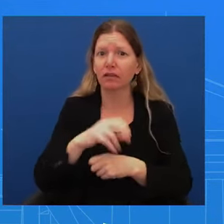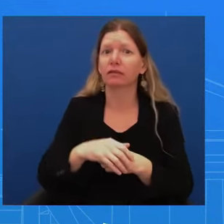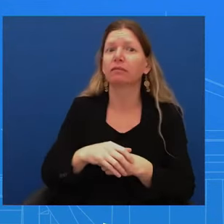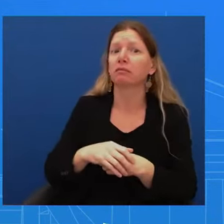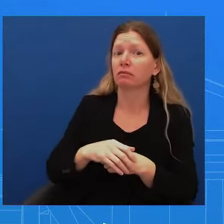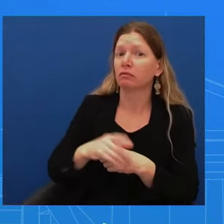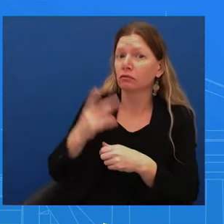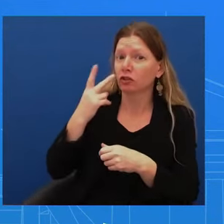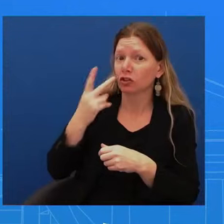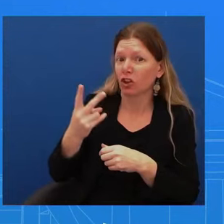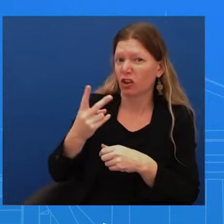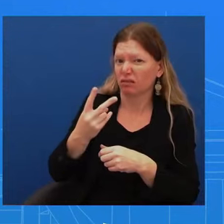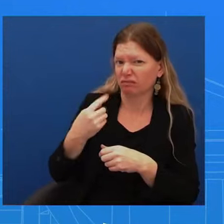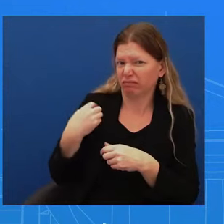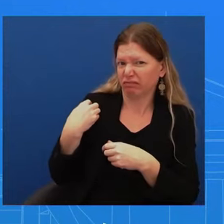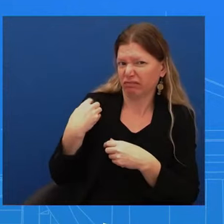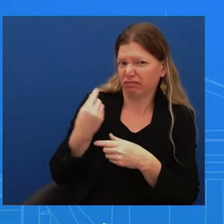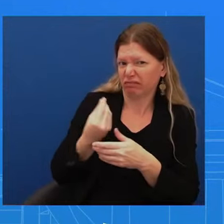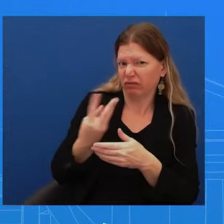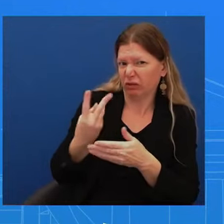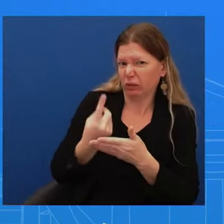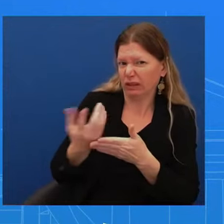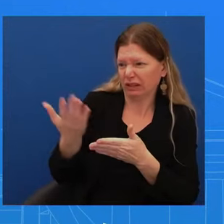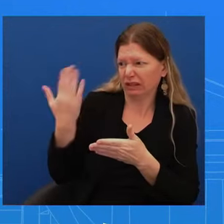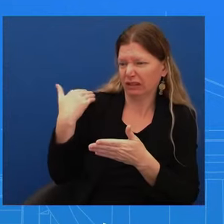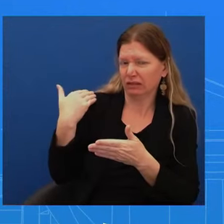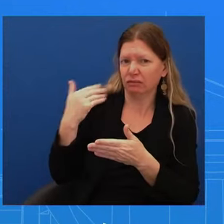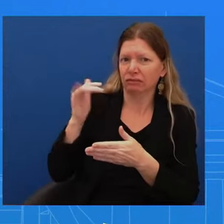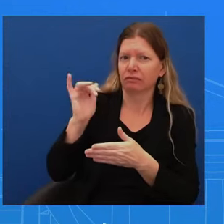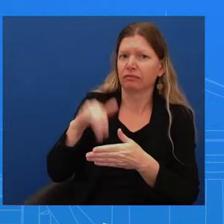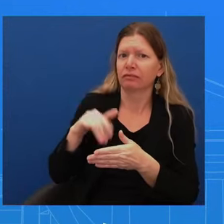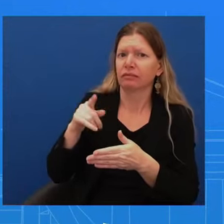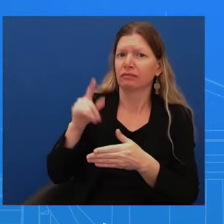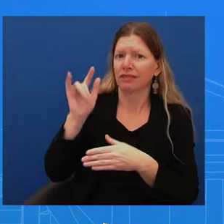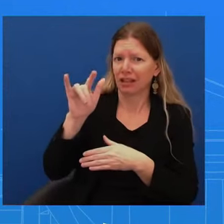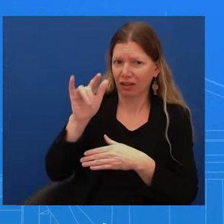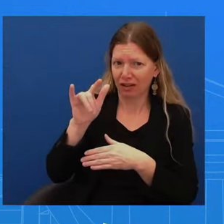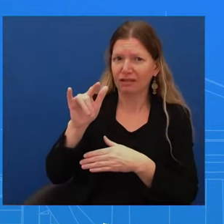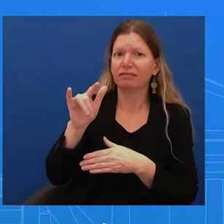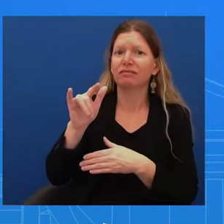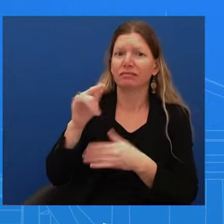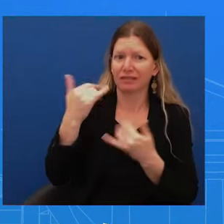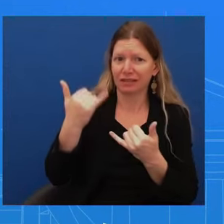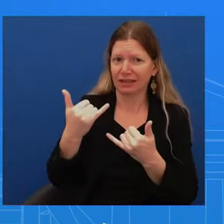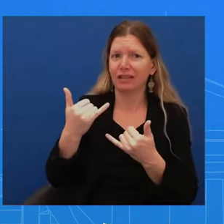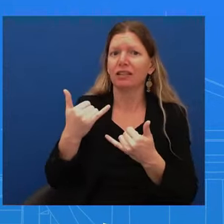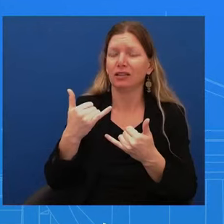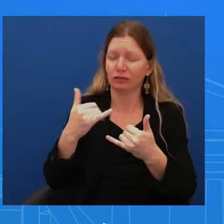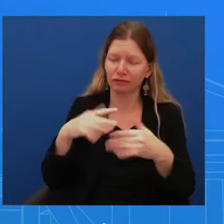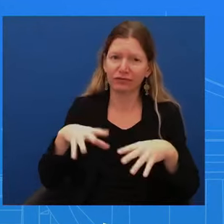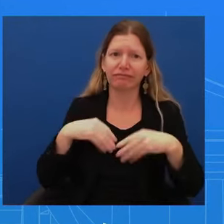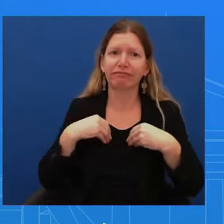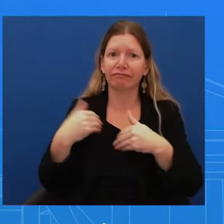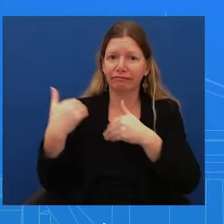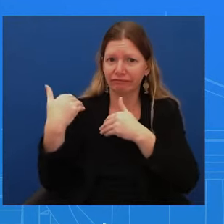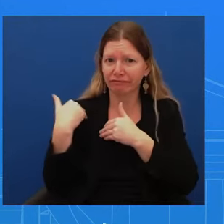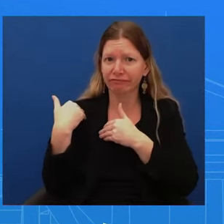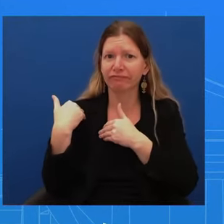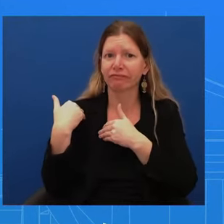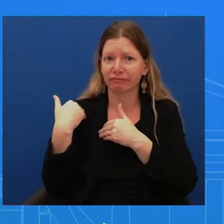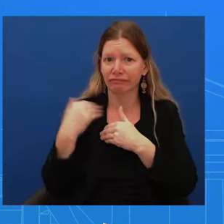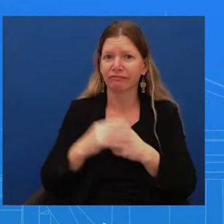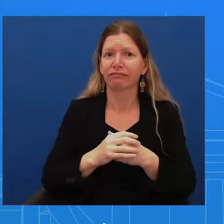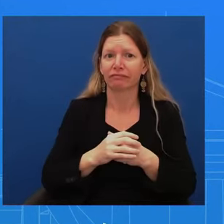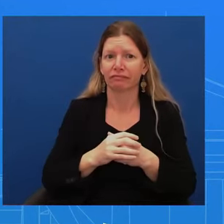airlines were being held to account and how we were in a different place, certainly, than we were last year during the holiday season.